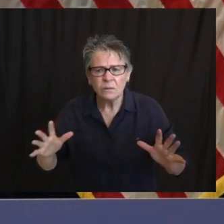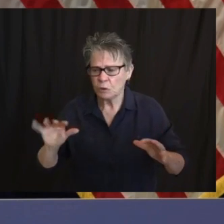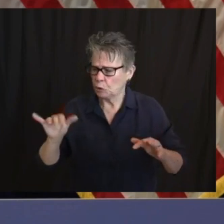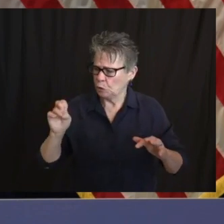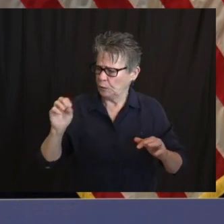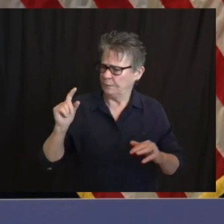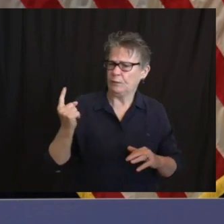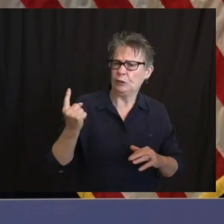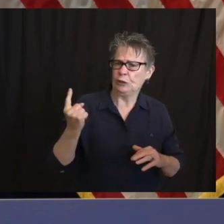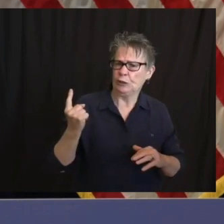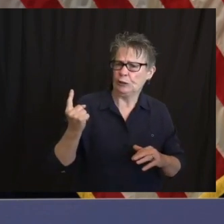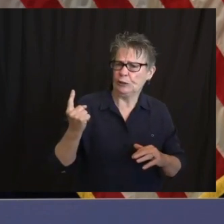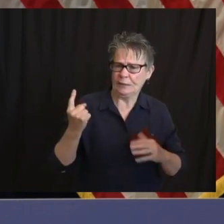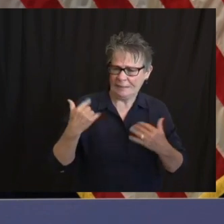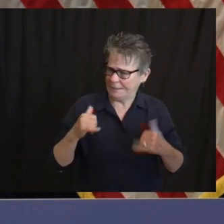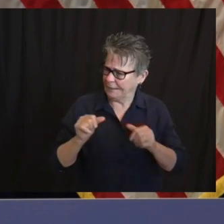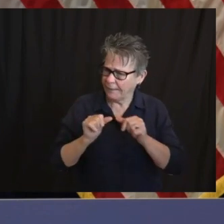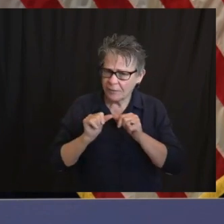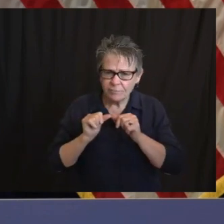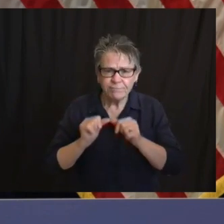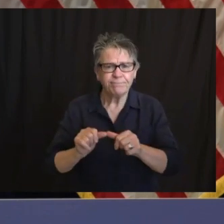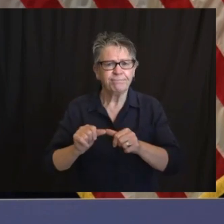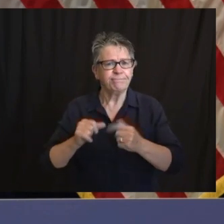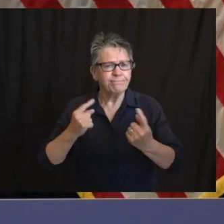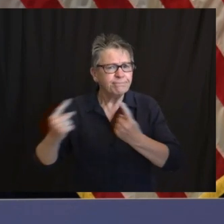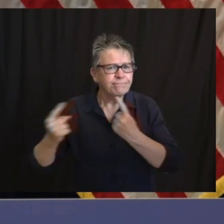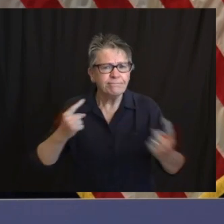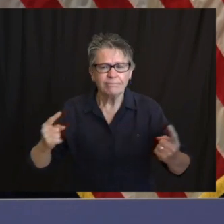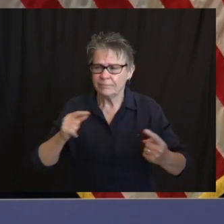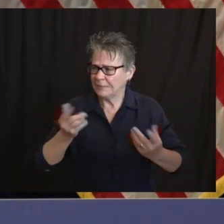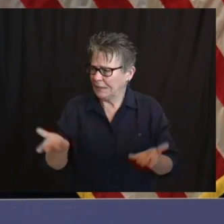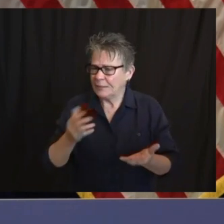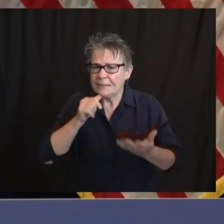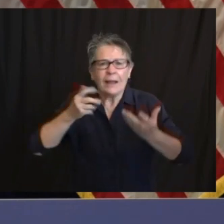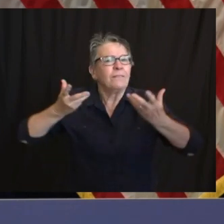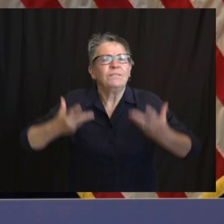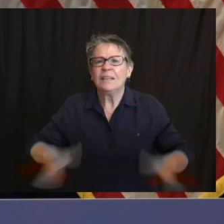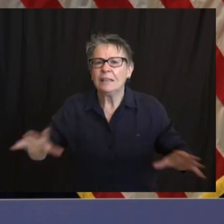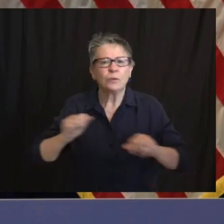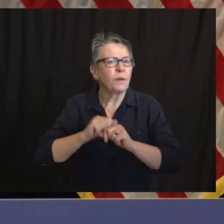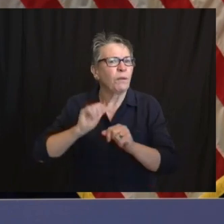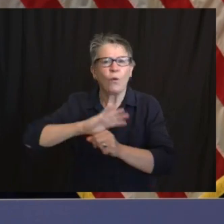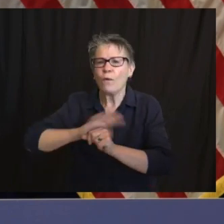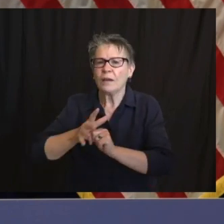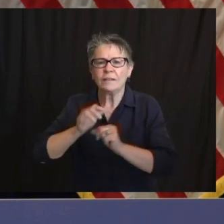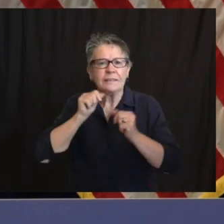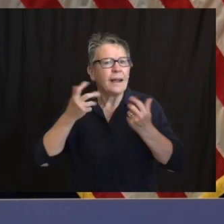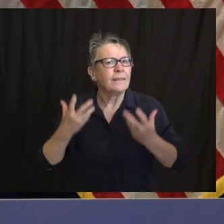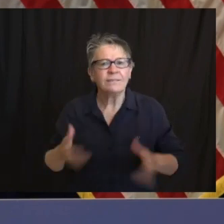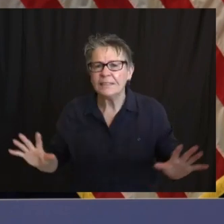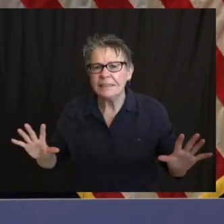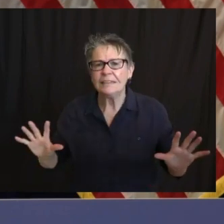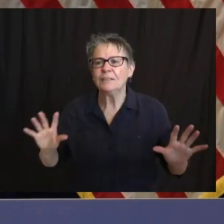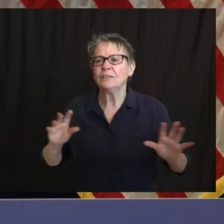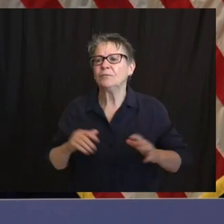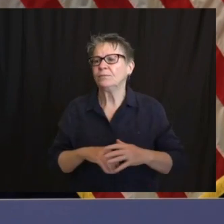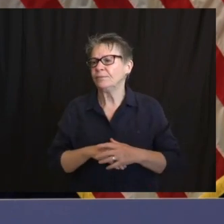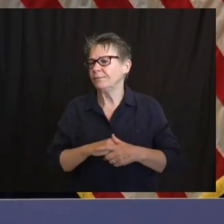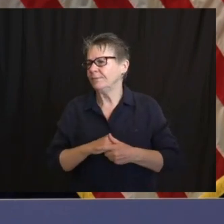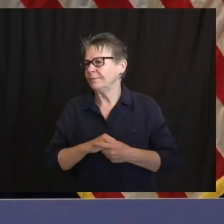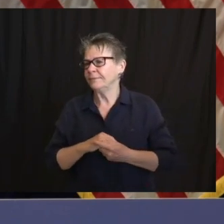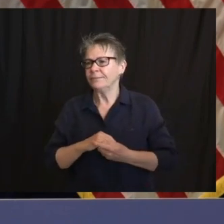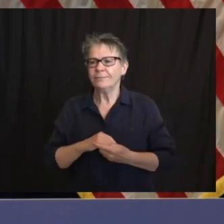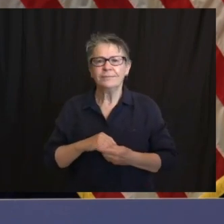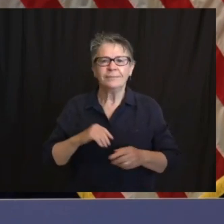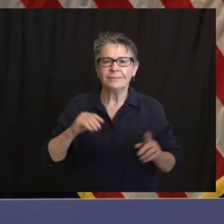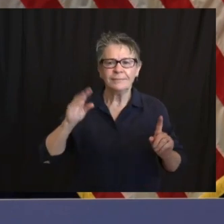But talking, you know, lifting up the moment, the extraordinary turnout of peaceful protesters, folks